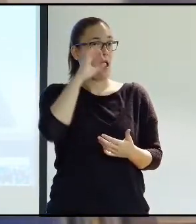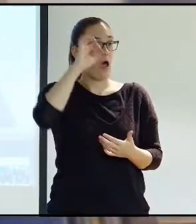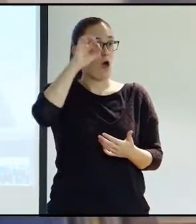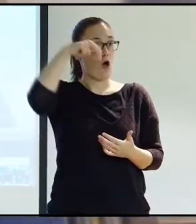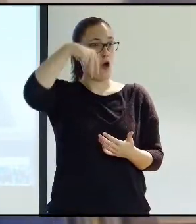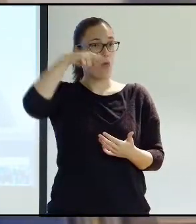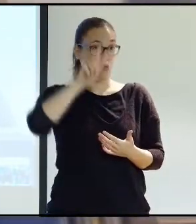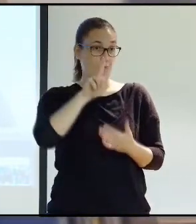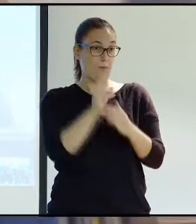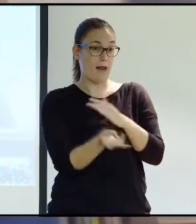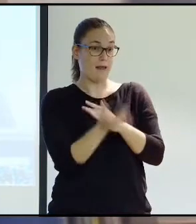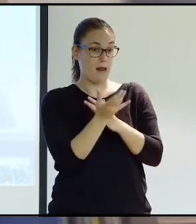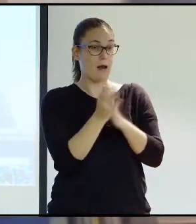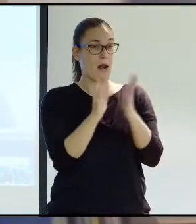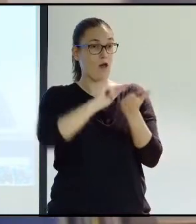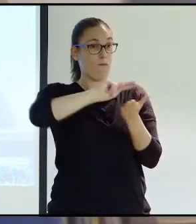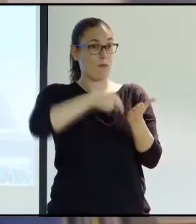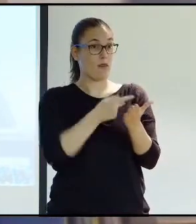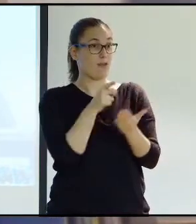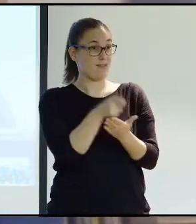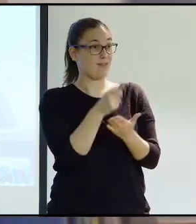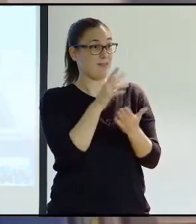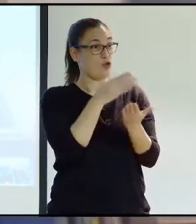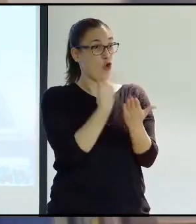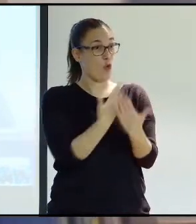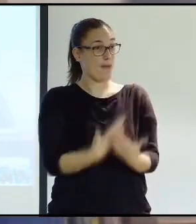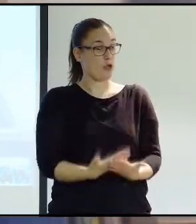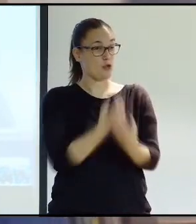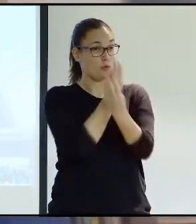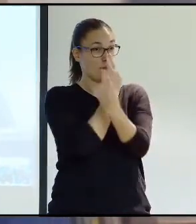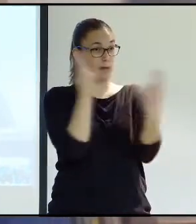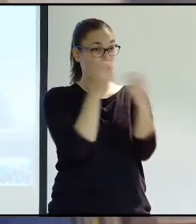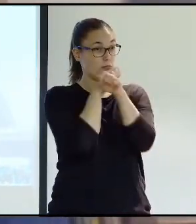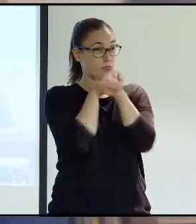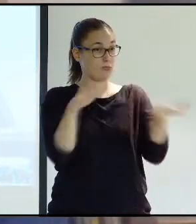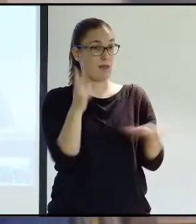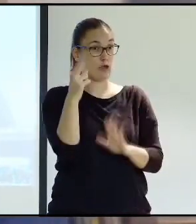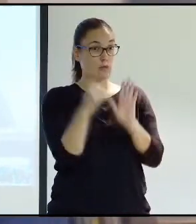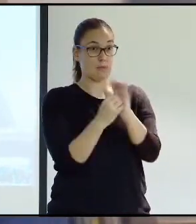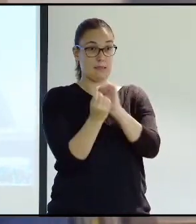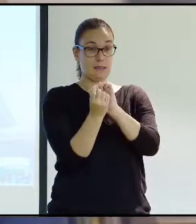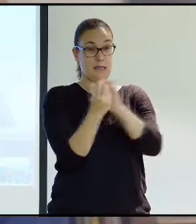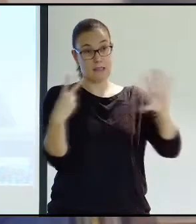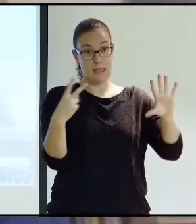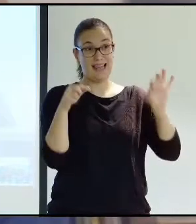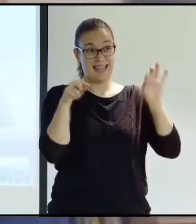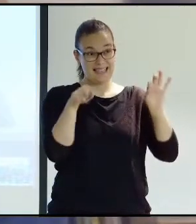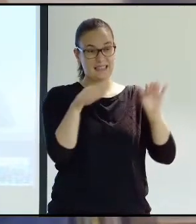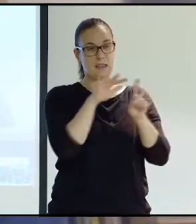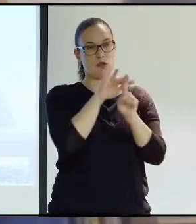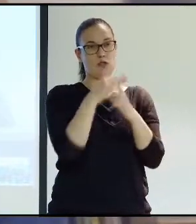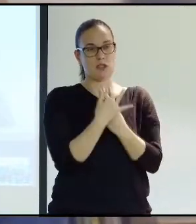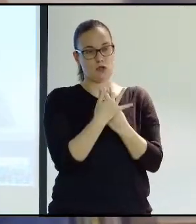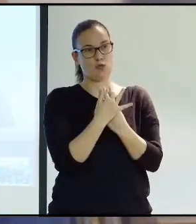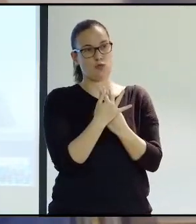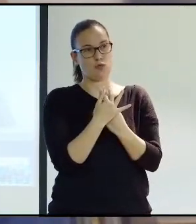UN's Committee that has informed this convention, and that all of these